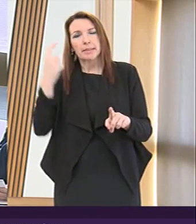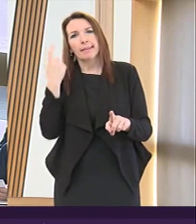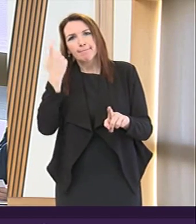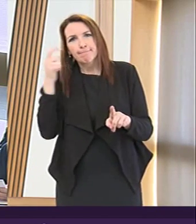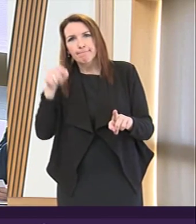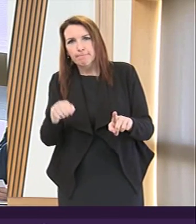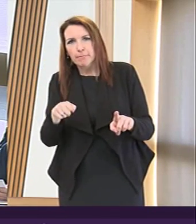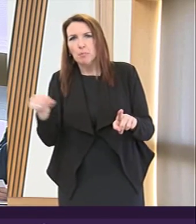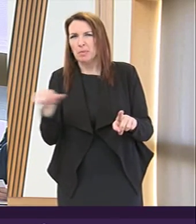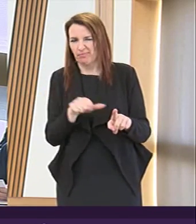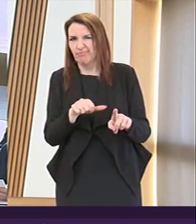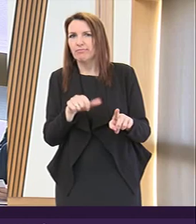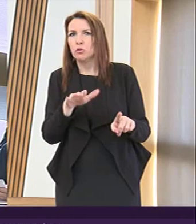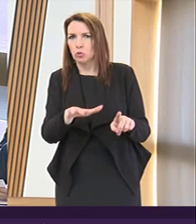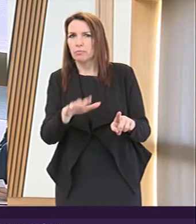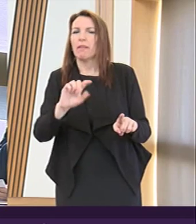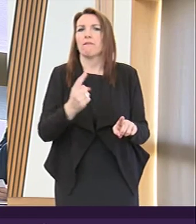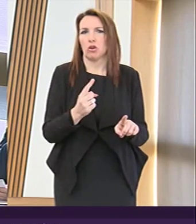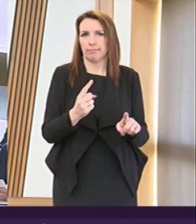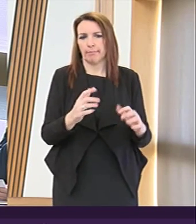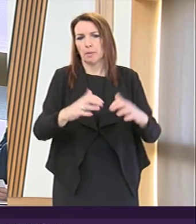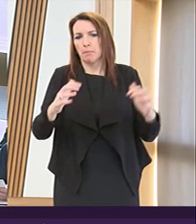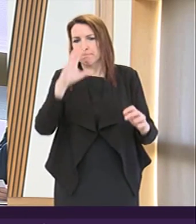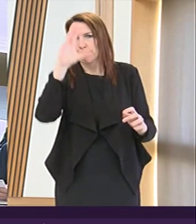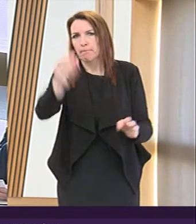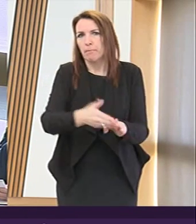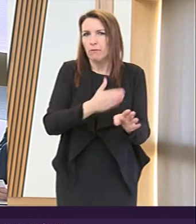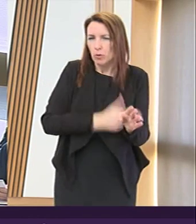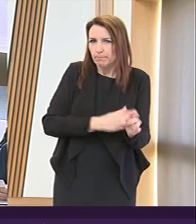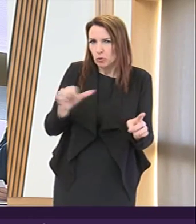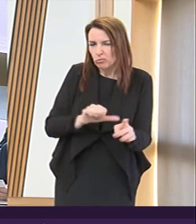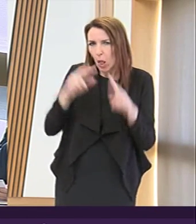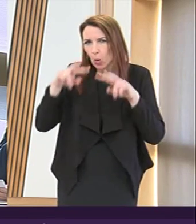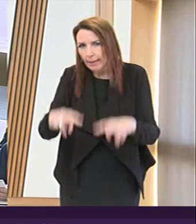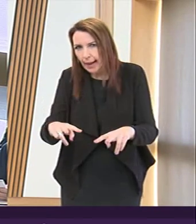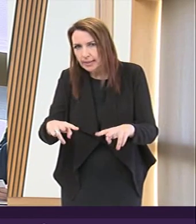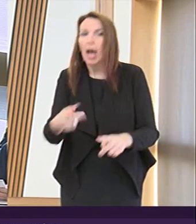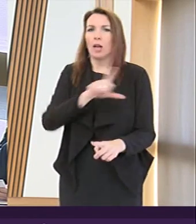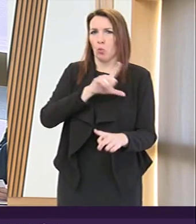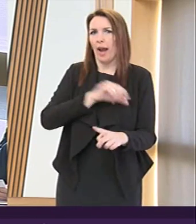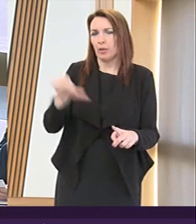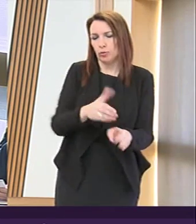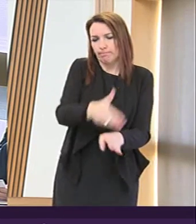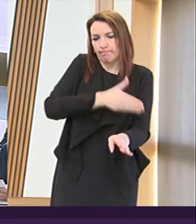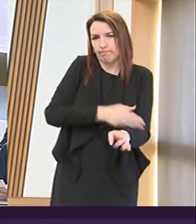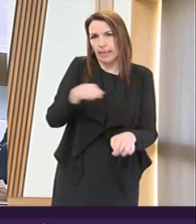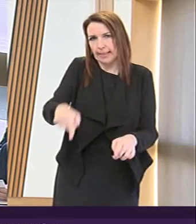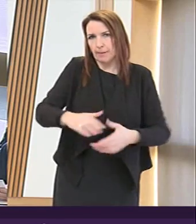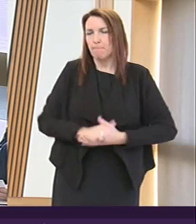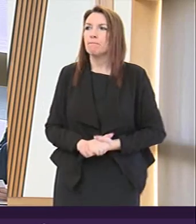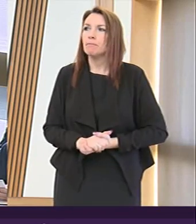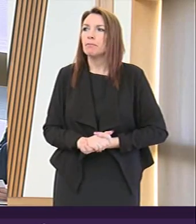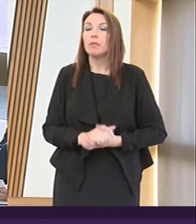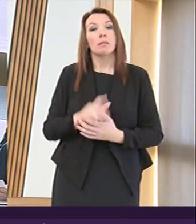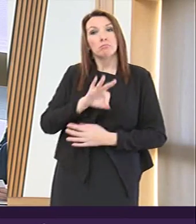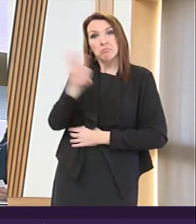it would be at least courteous to have informed the Parliament that this was the case and the reasons for doing so. Do members have